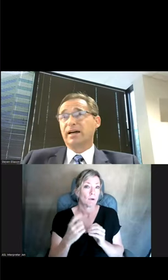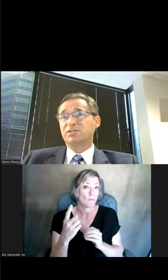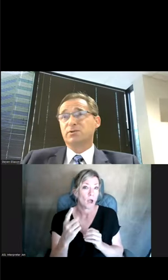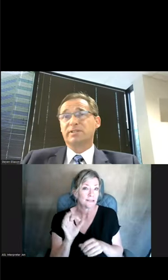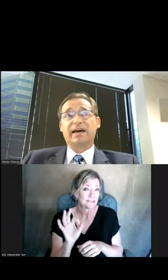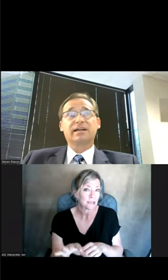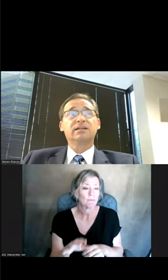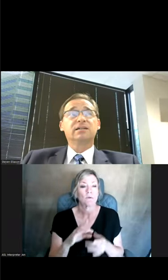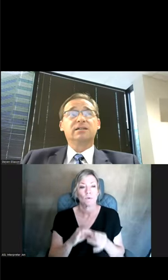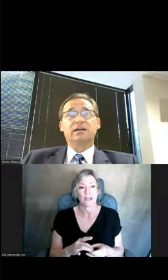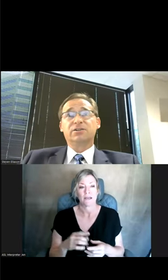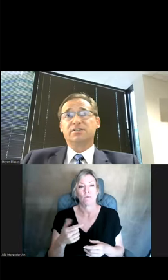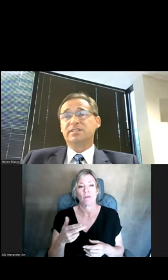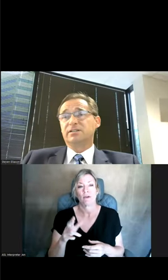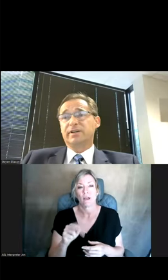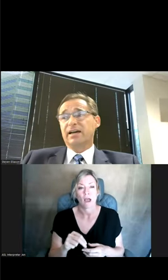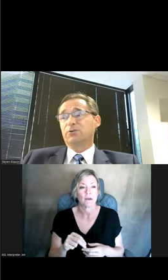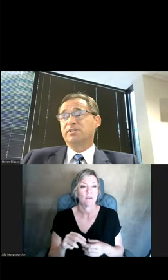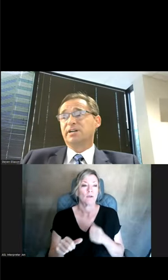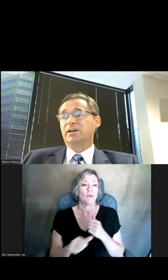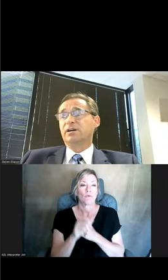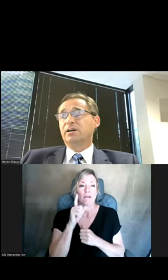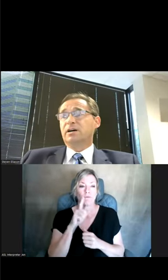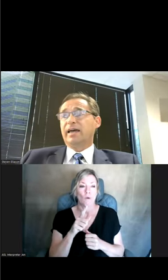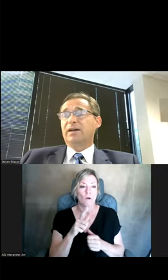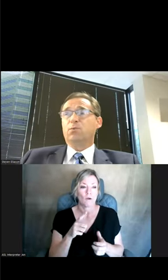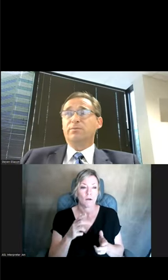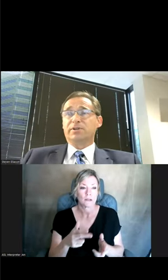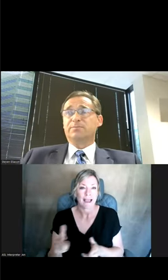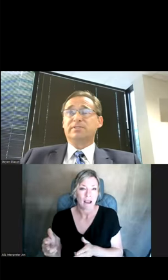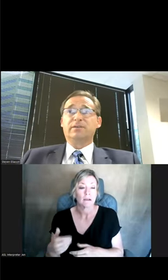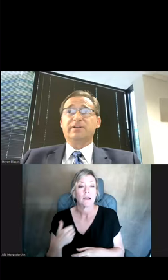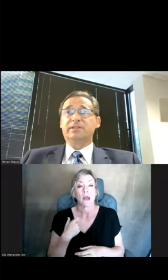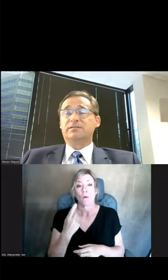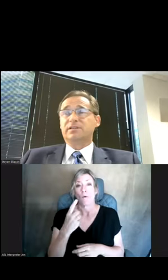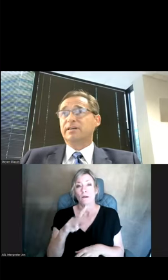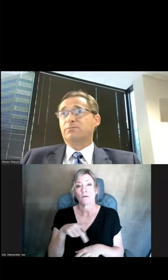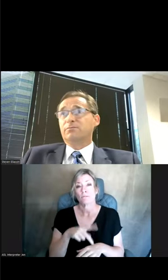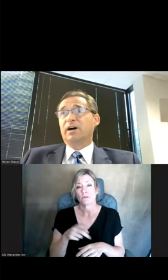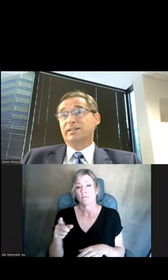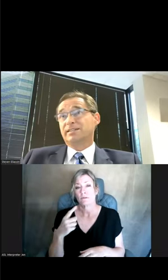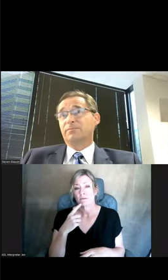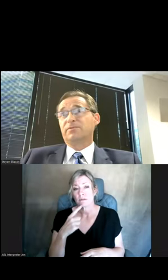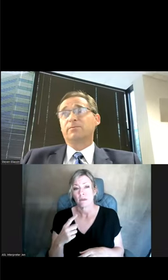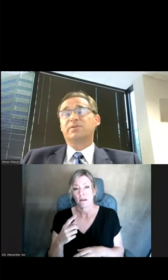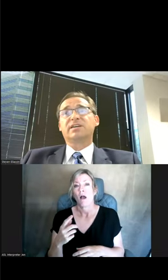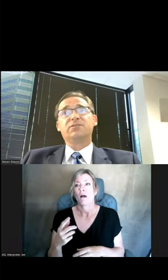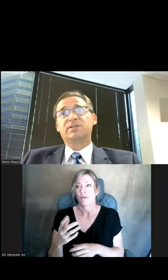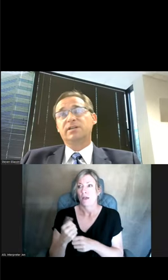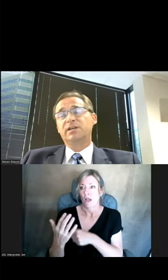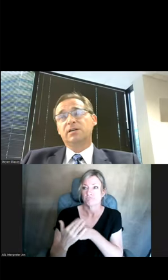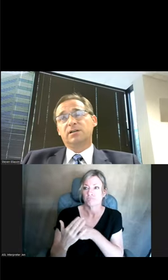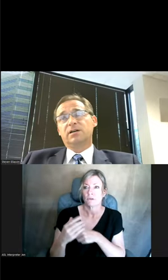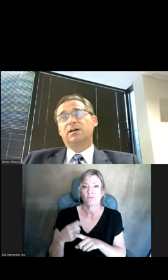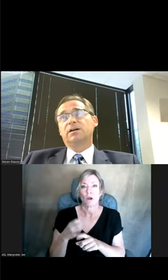some sort of planned school attack. You can see the different categories there. I had one principal tell me that they got a tip from the Safe